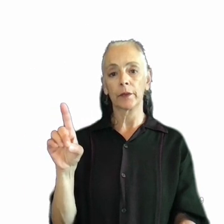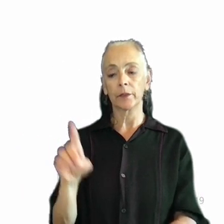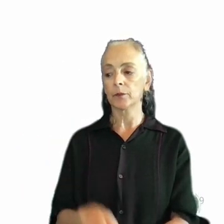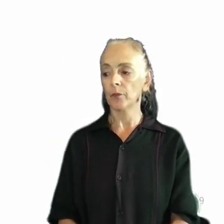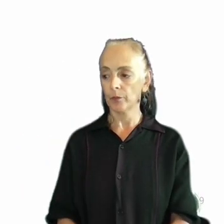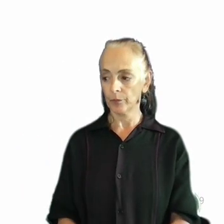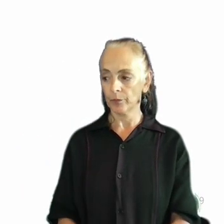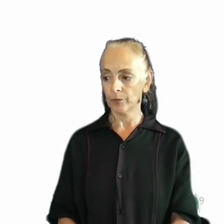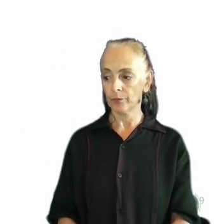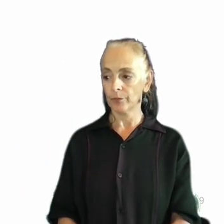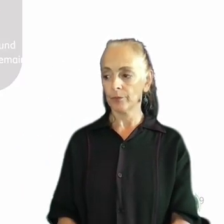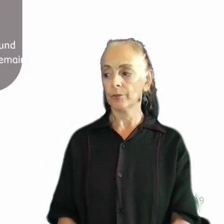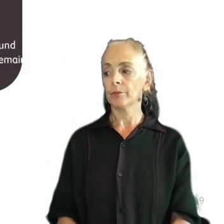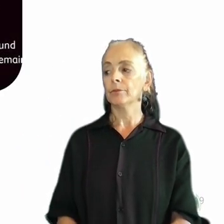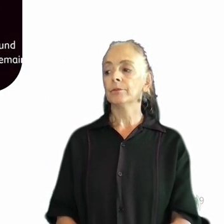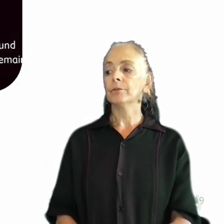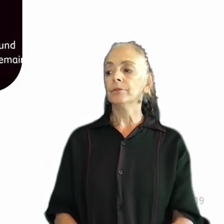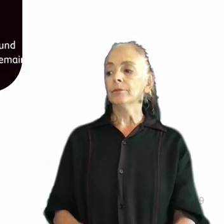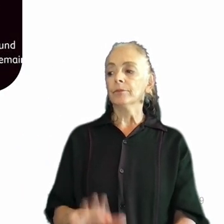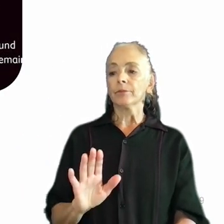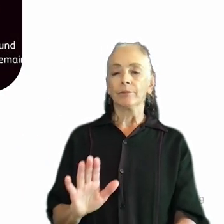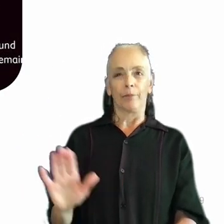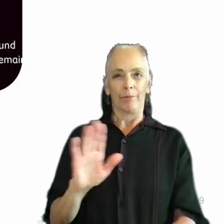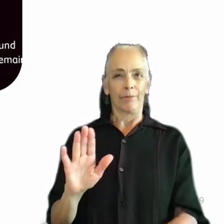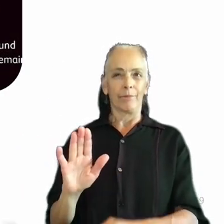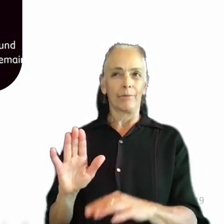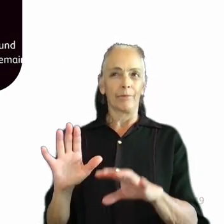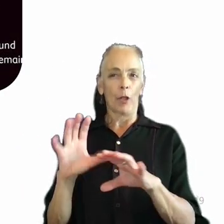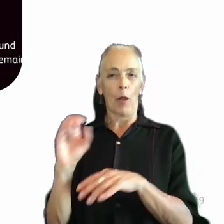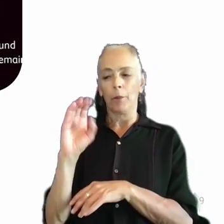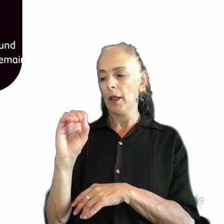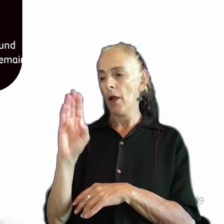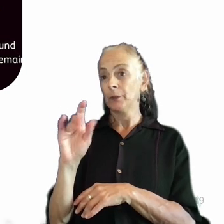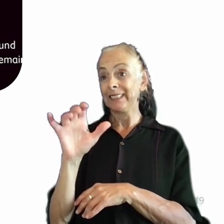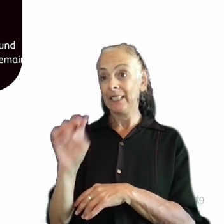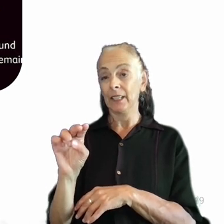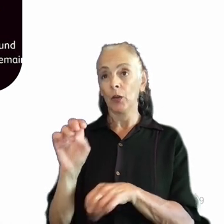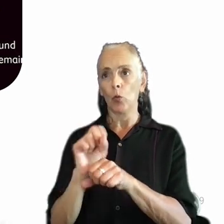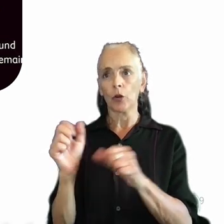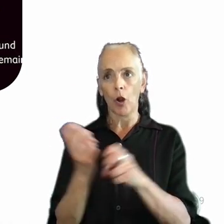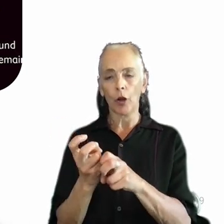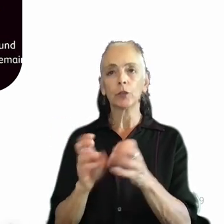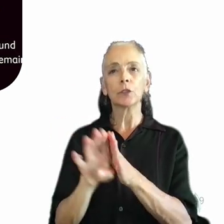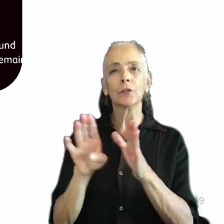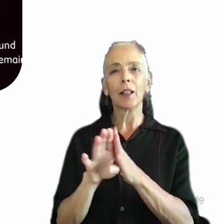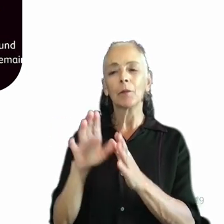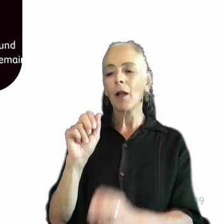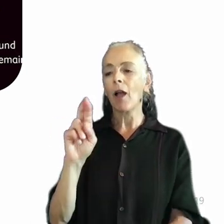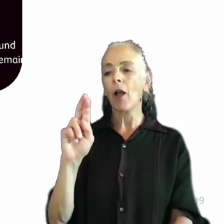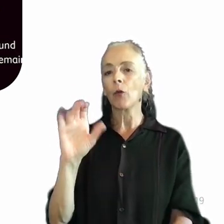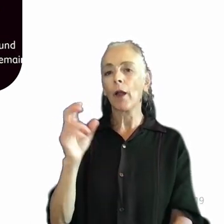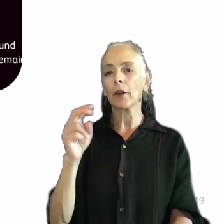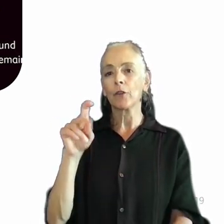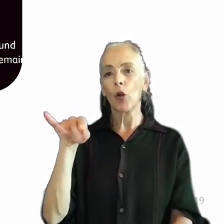Grounded studio team Obsidian worked really hard with research to develop something called Arachnophobia Safe Mode. In